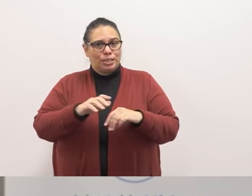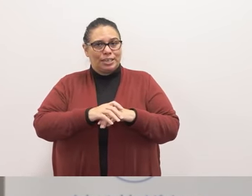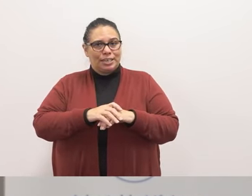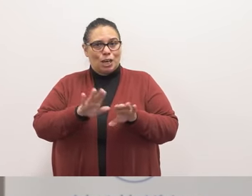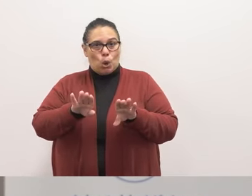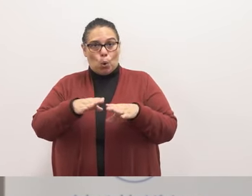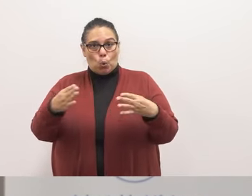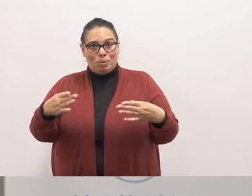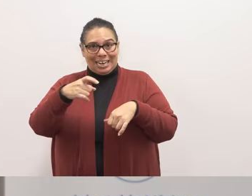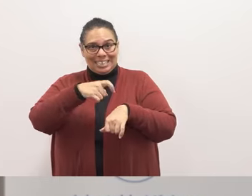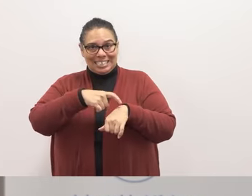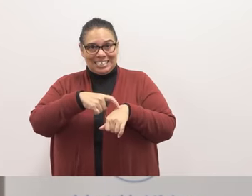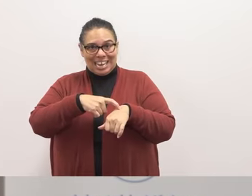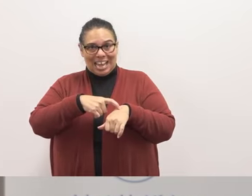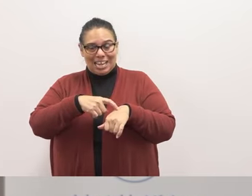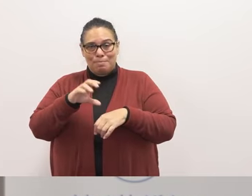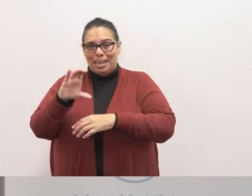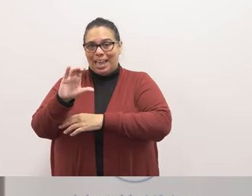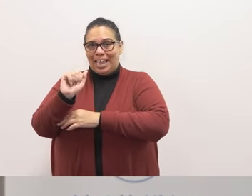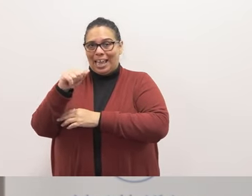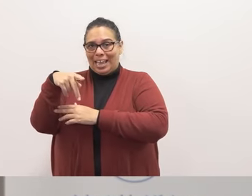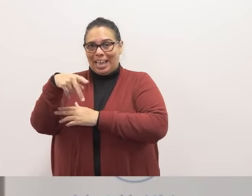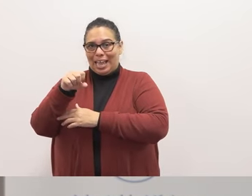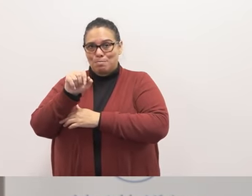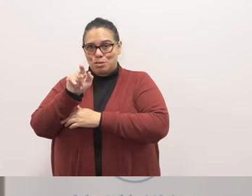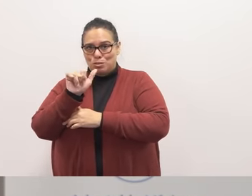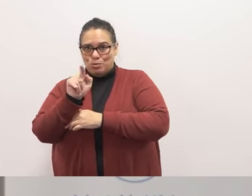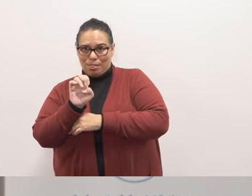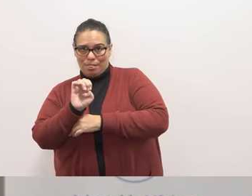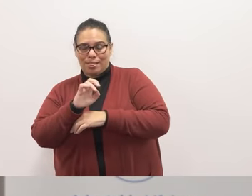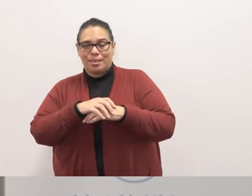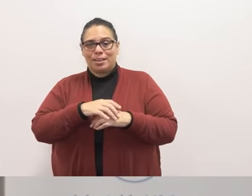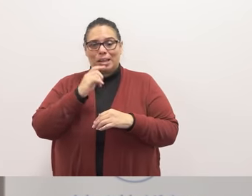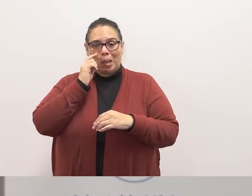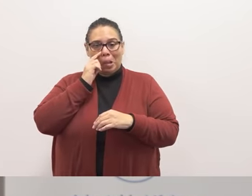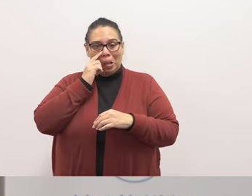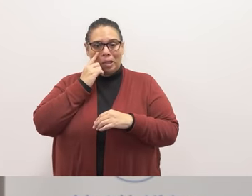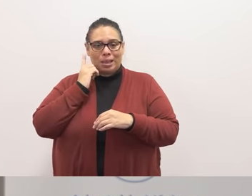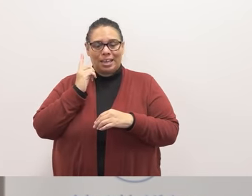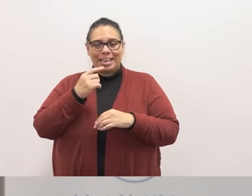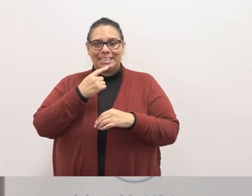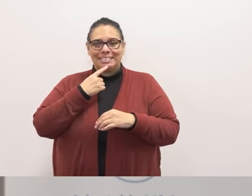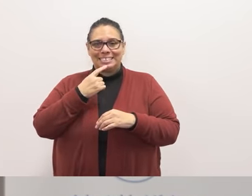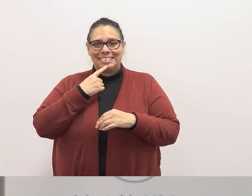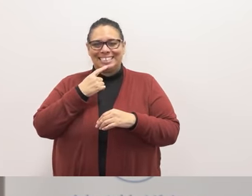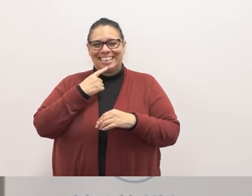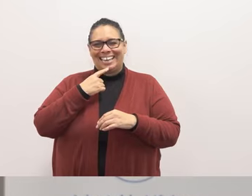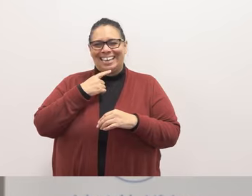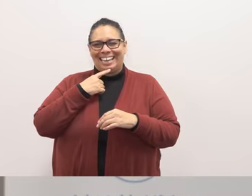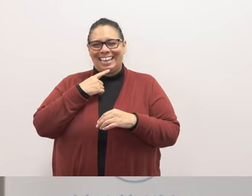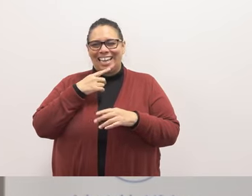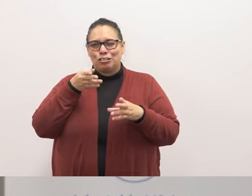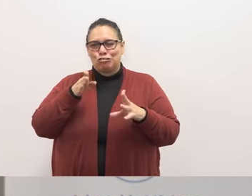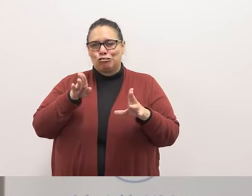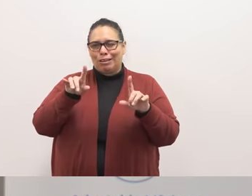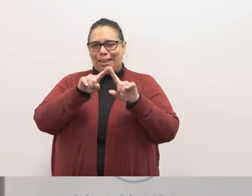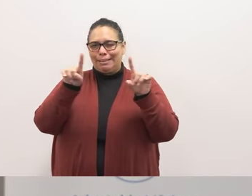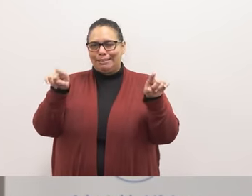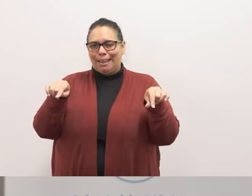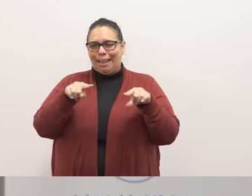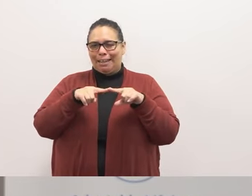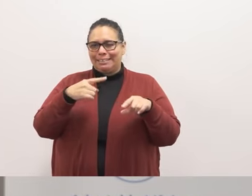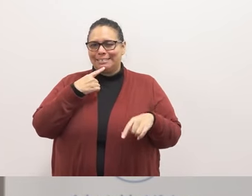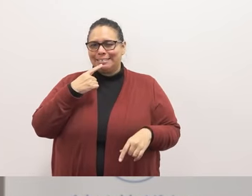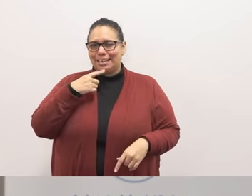capsule and then i noticed that they had added kind of a street sign that said rockenbach way as kind of you know